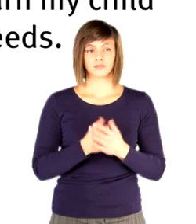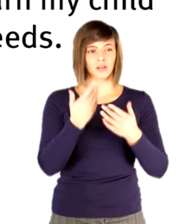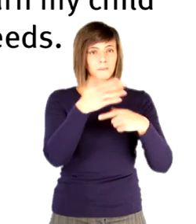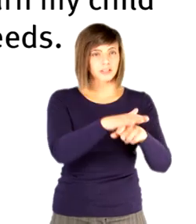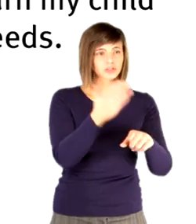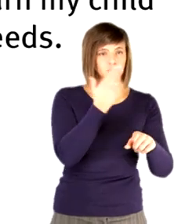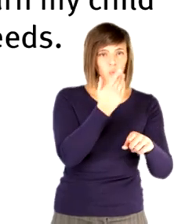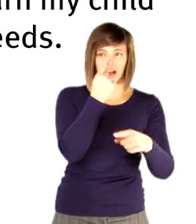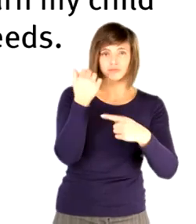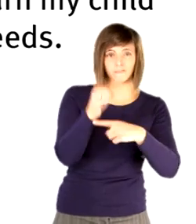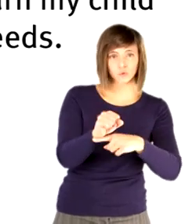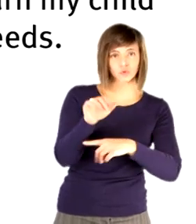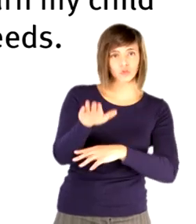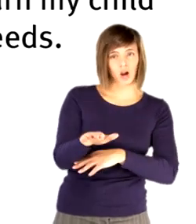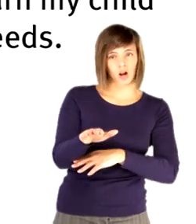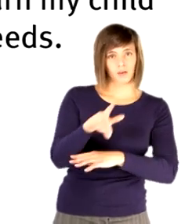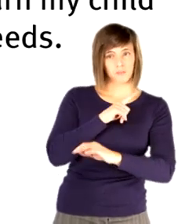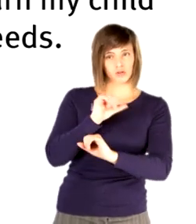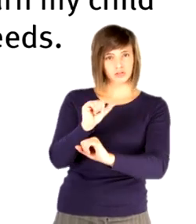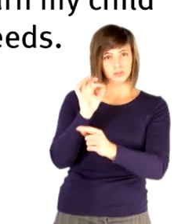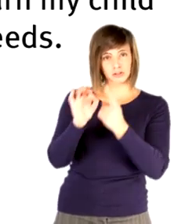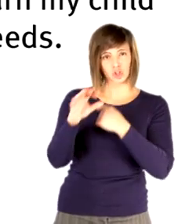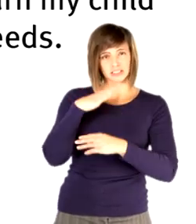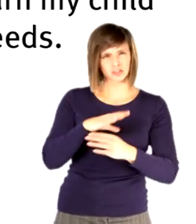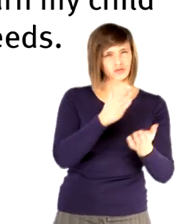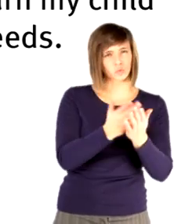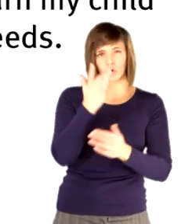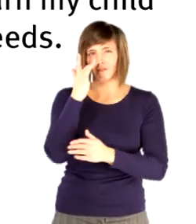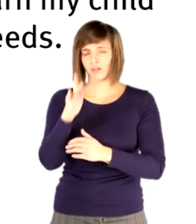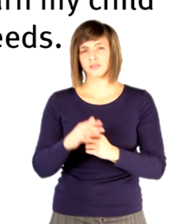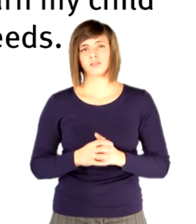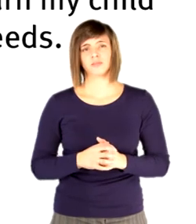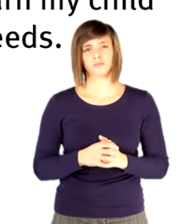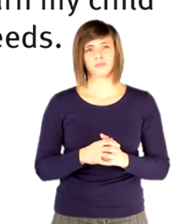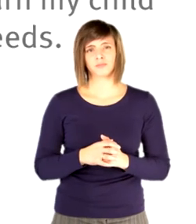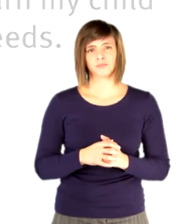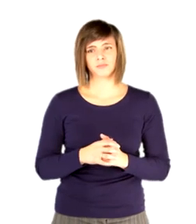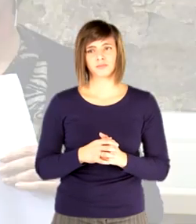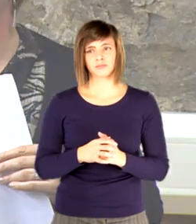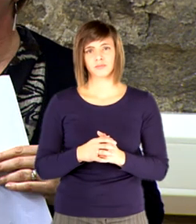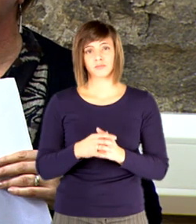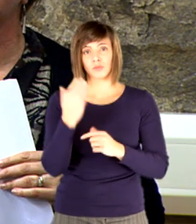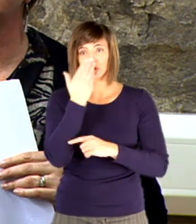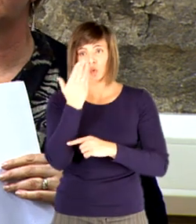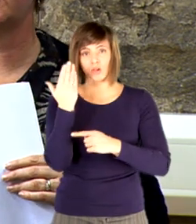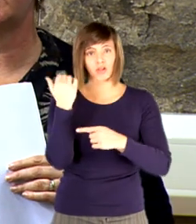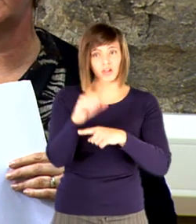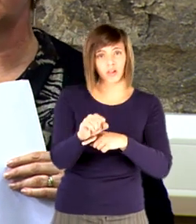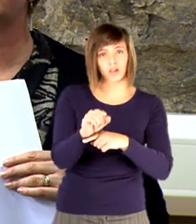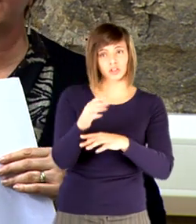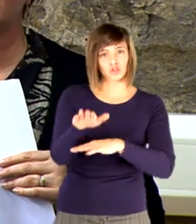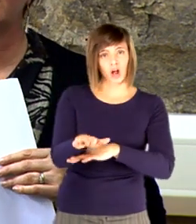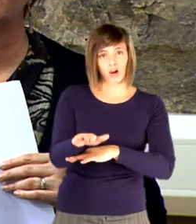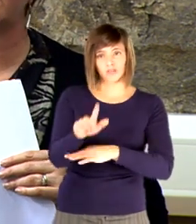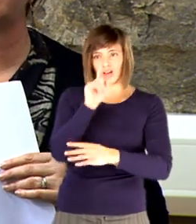A mainstream school can turn my child down because of special needs. True or false? They certainly can't turn a child